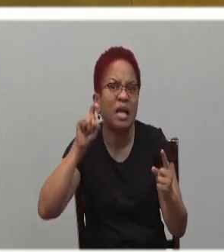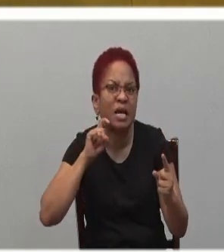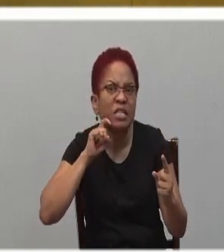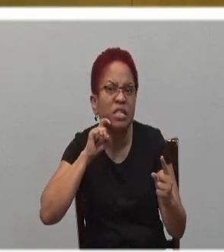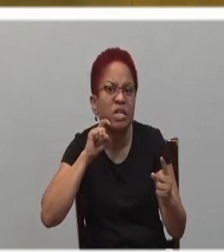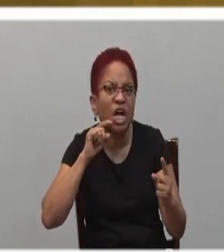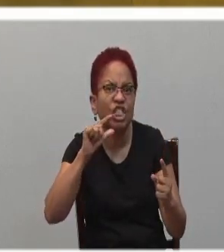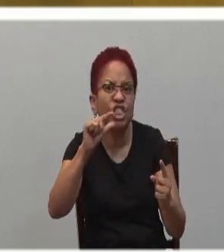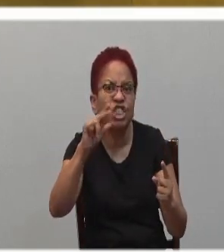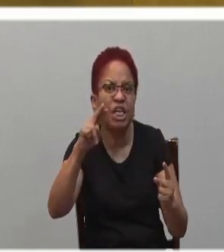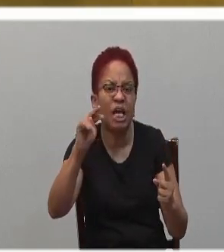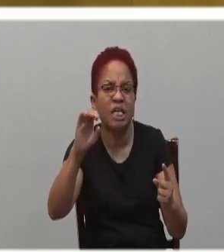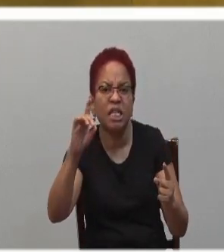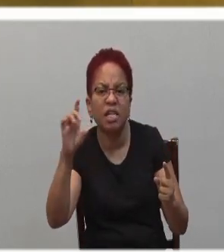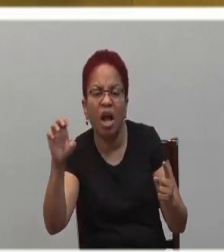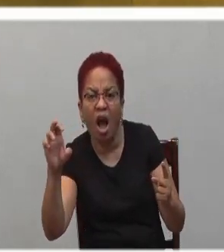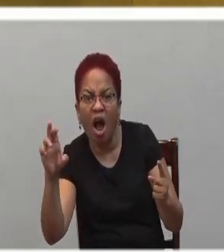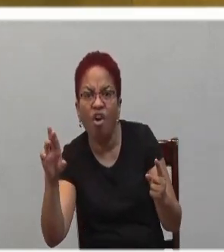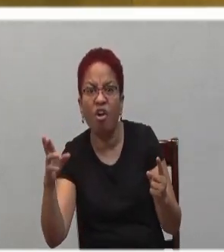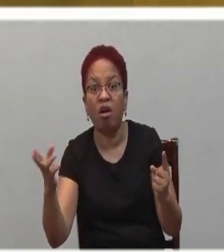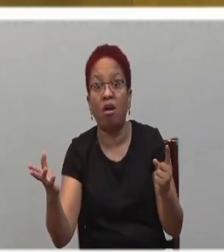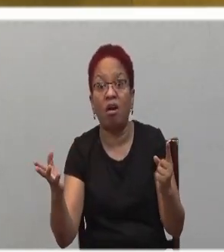or reproductive health.